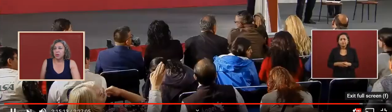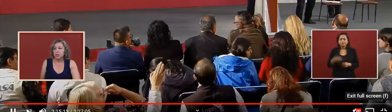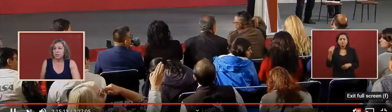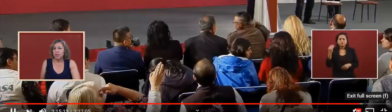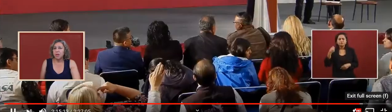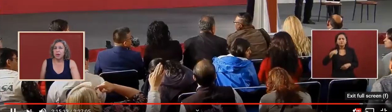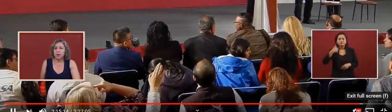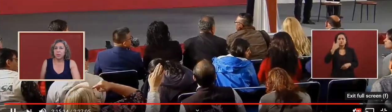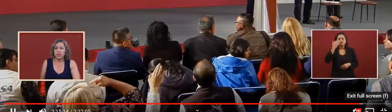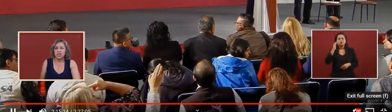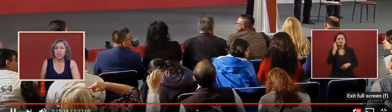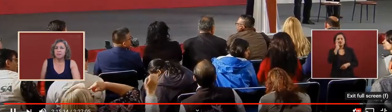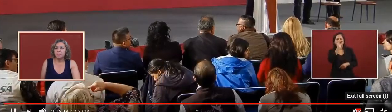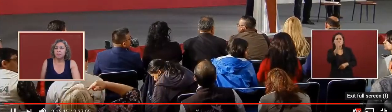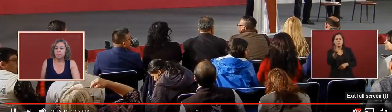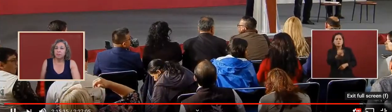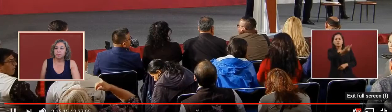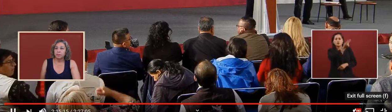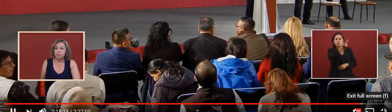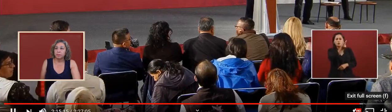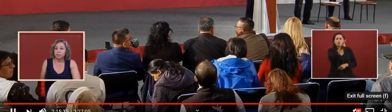what is something about abortion